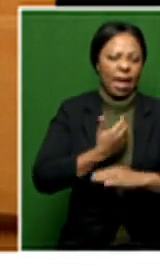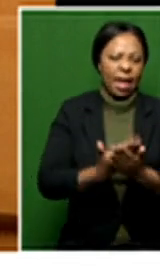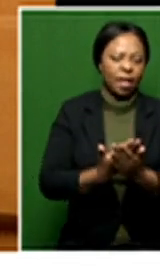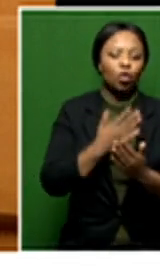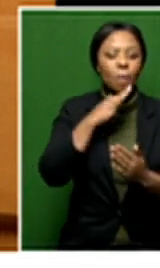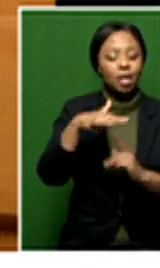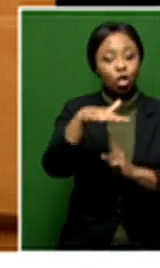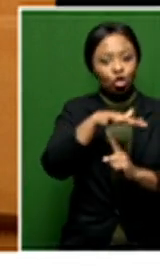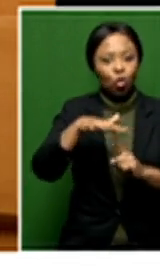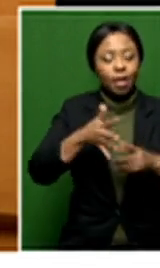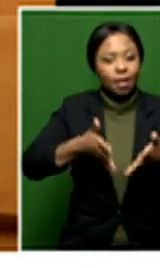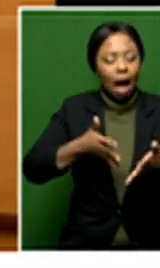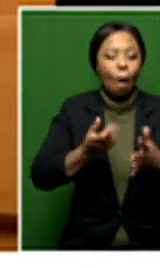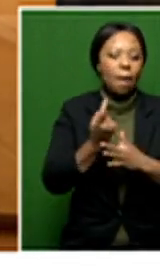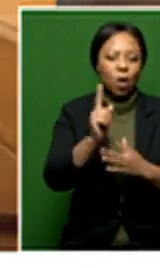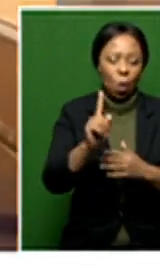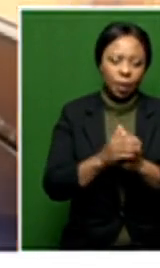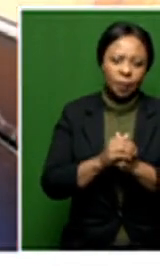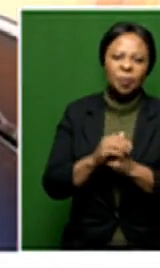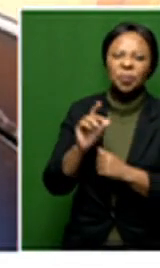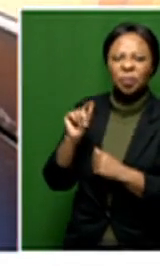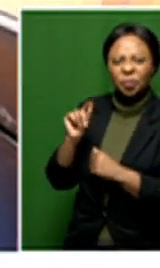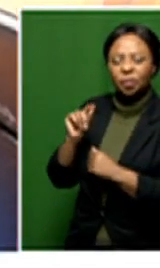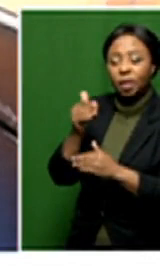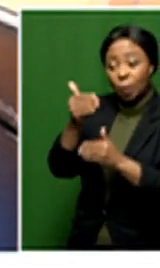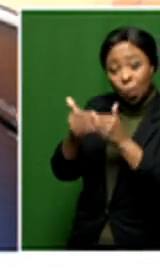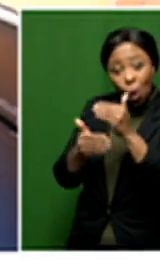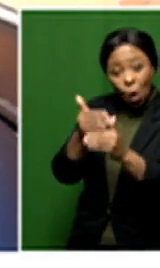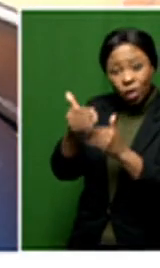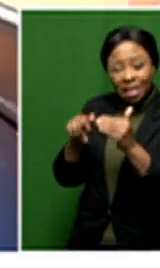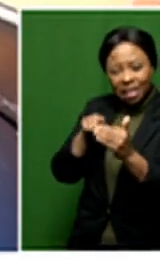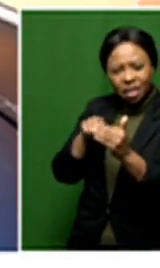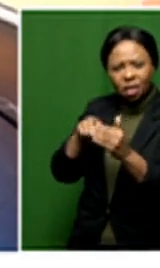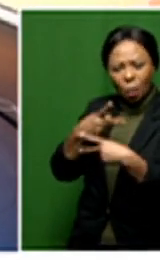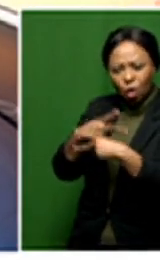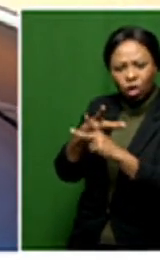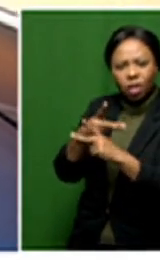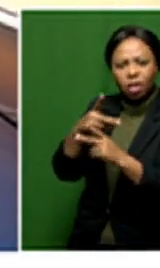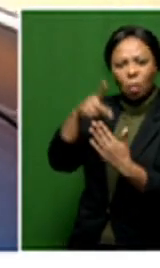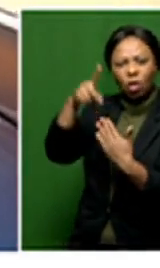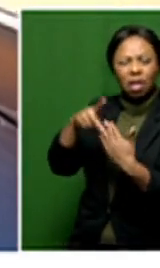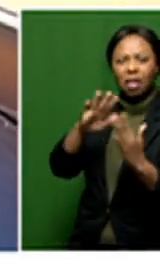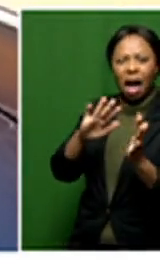find ourselves in. Okay. Now, just unpack for us the processes that went into producing this project.